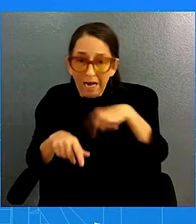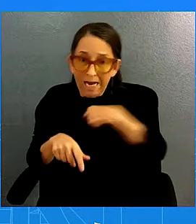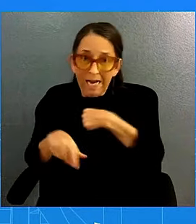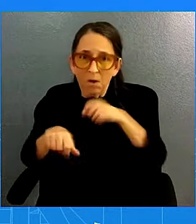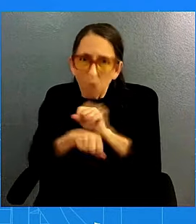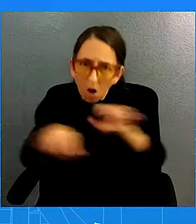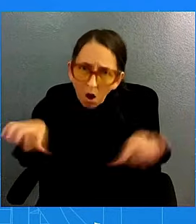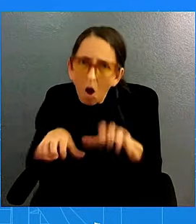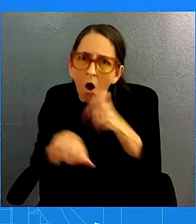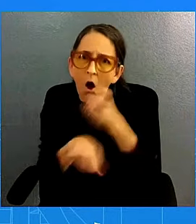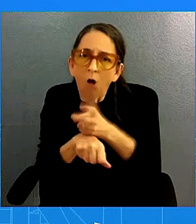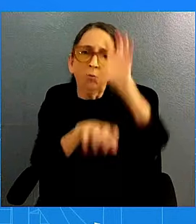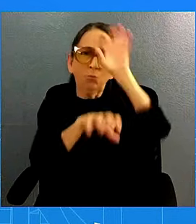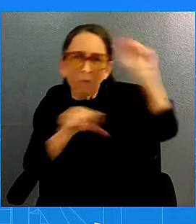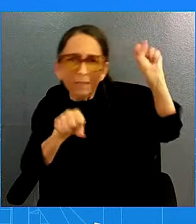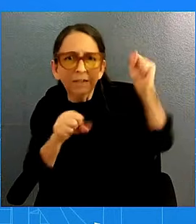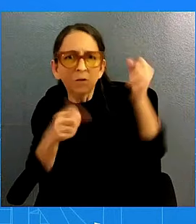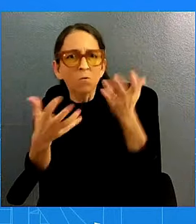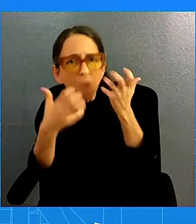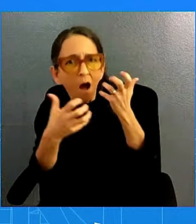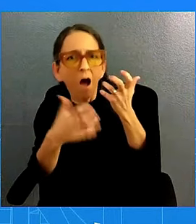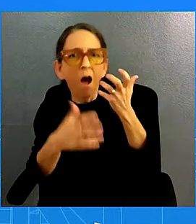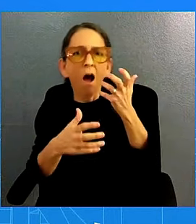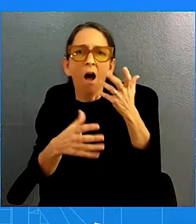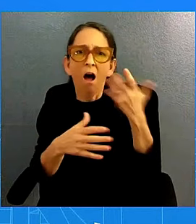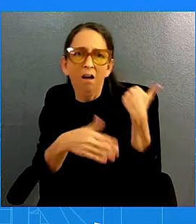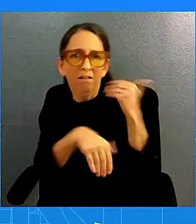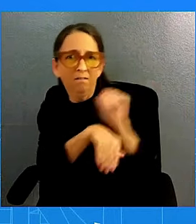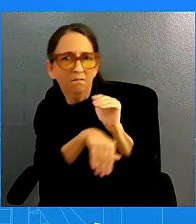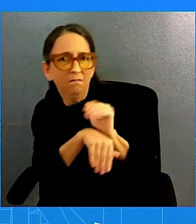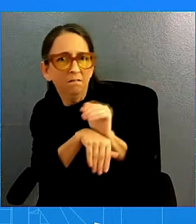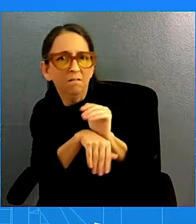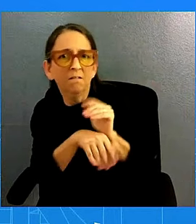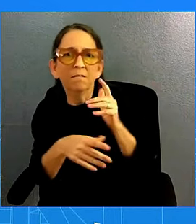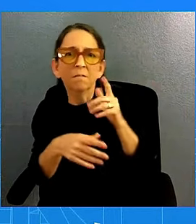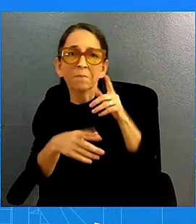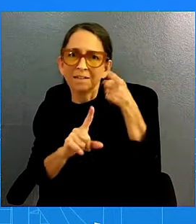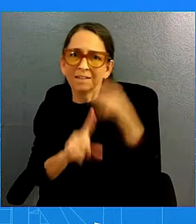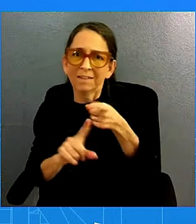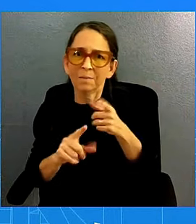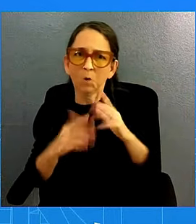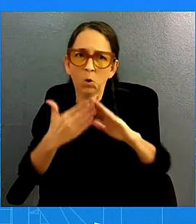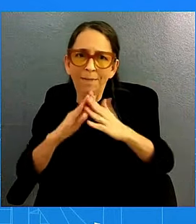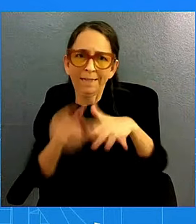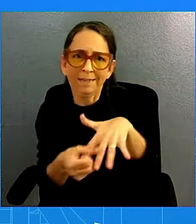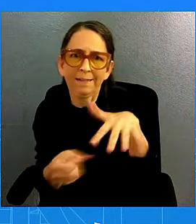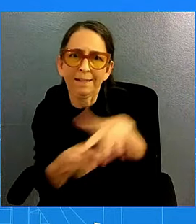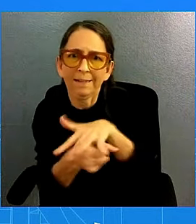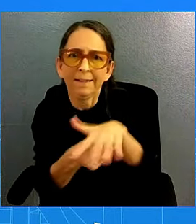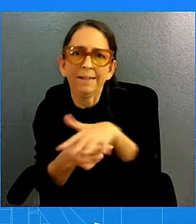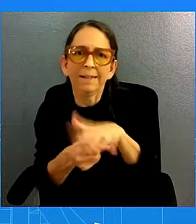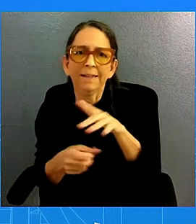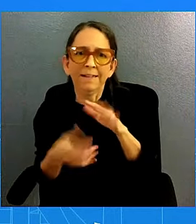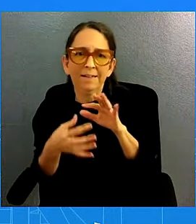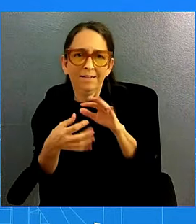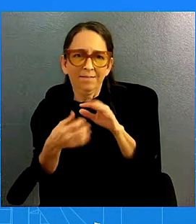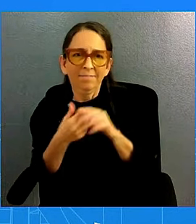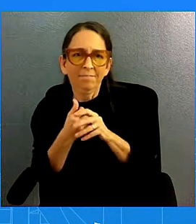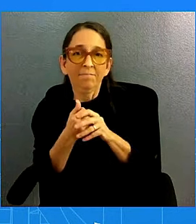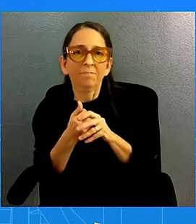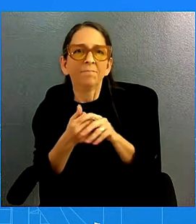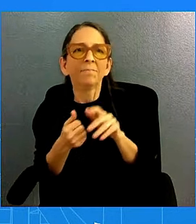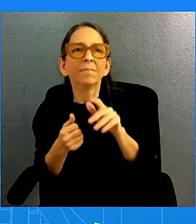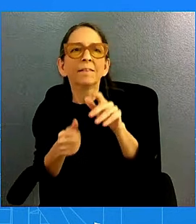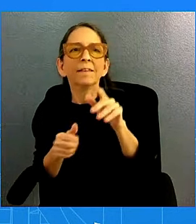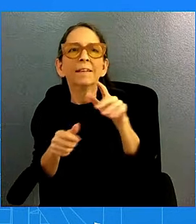point last night about that town Al Fasher. And the RSF's basically siege of it. It's got to stop. Both sides